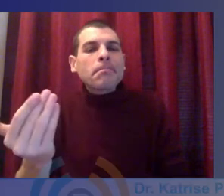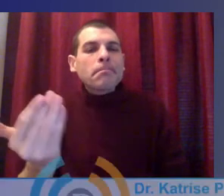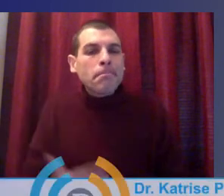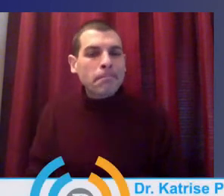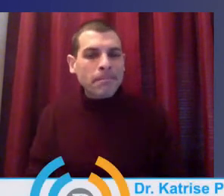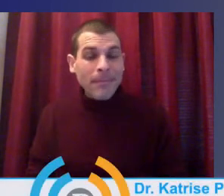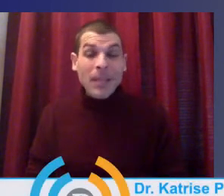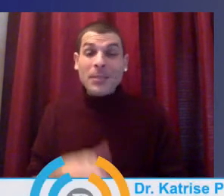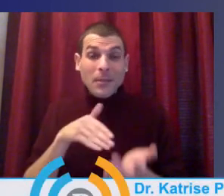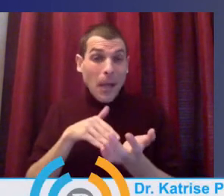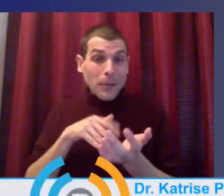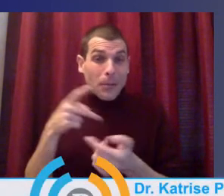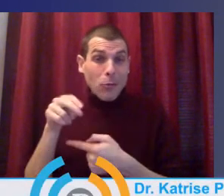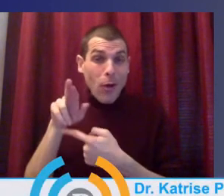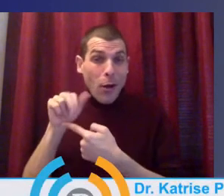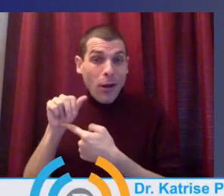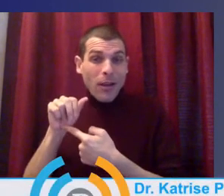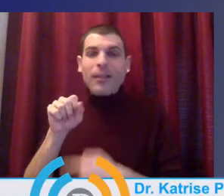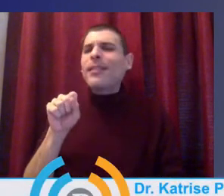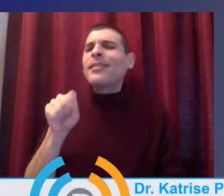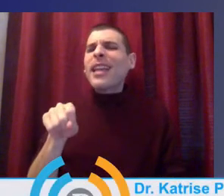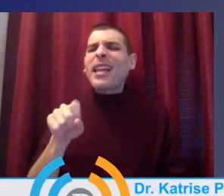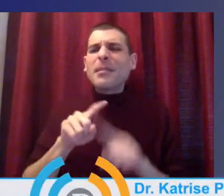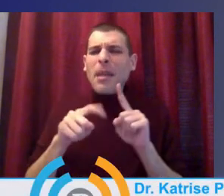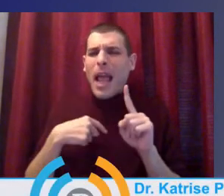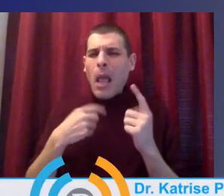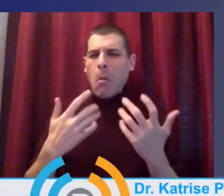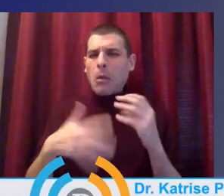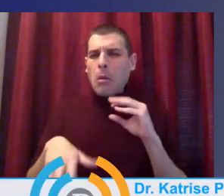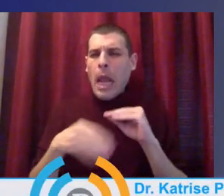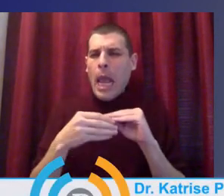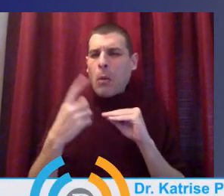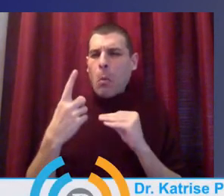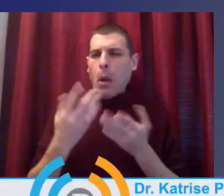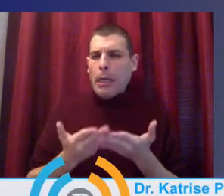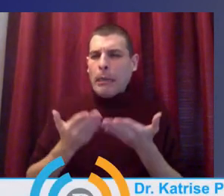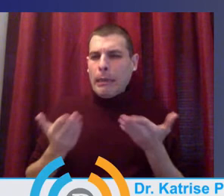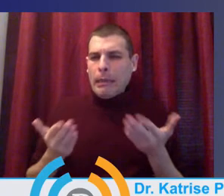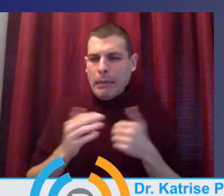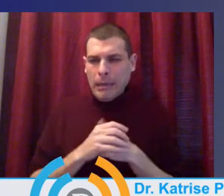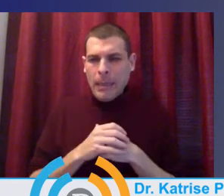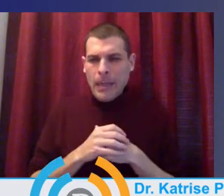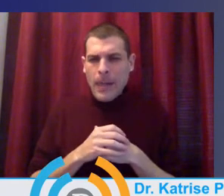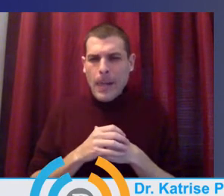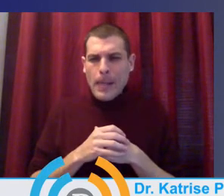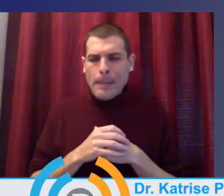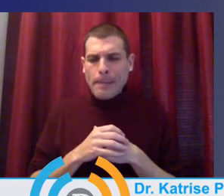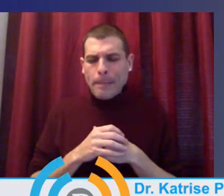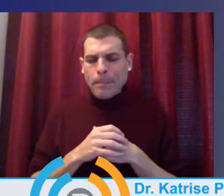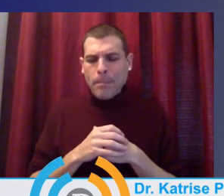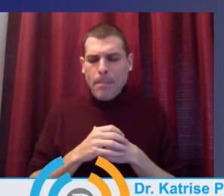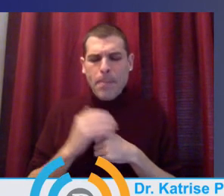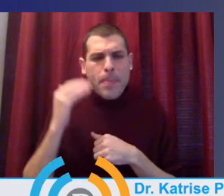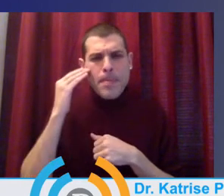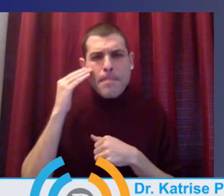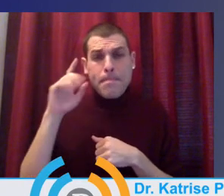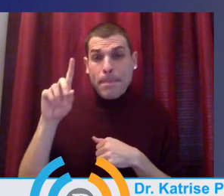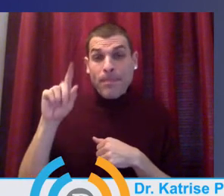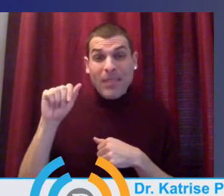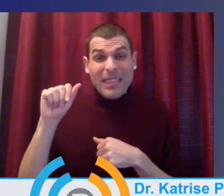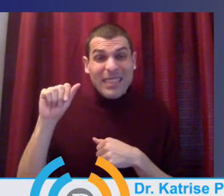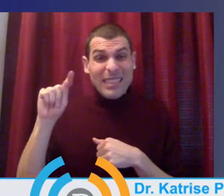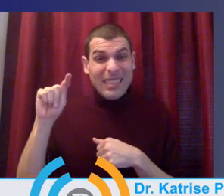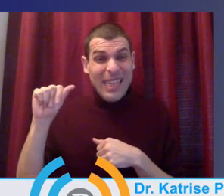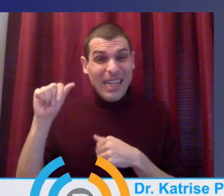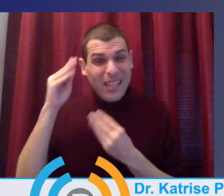I just want to add one thing though, Toya, about the not being able to see it anymore. As I look at data, I mean, we all depend on data for various